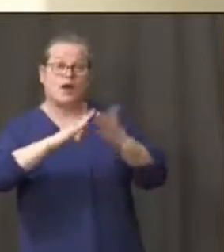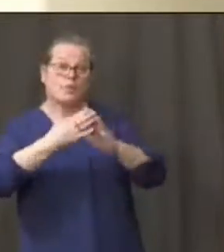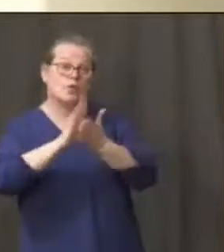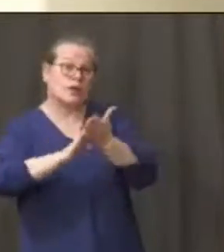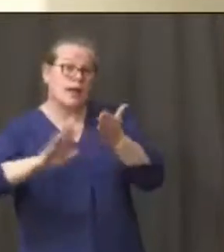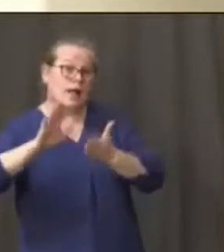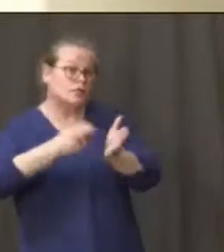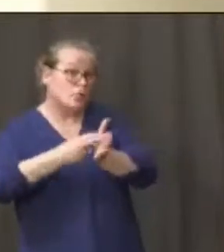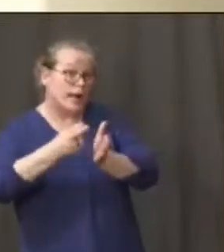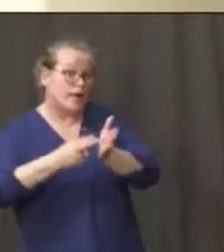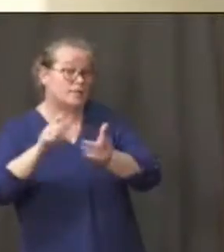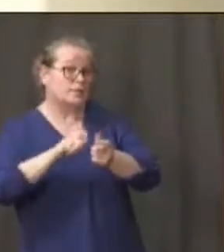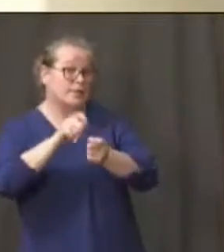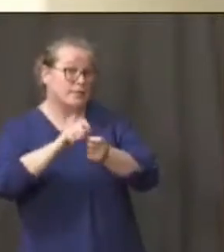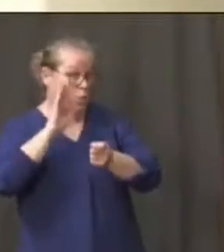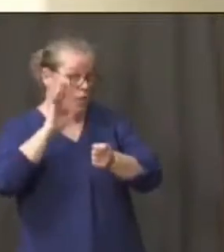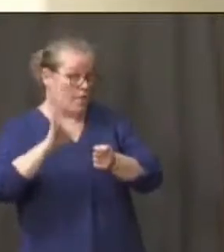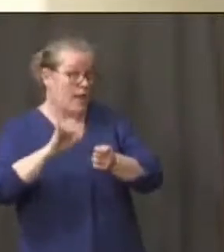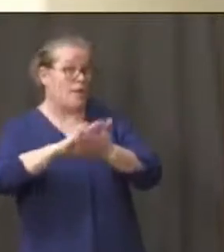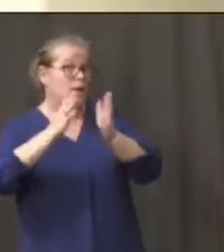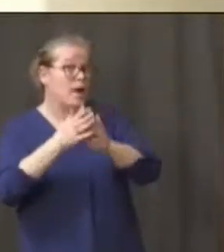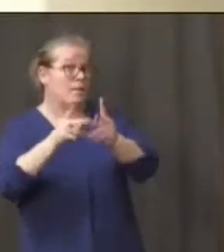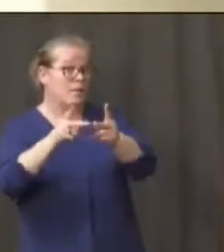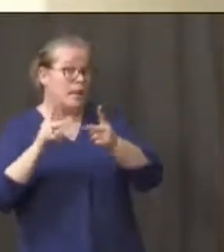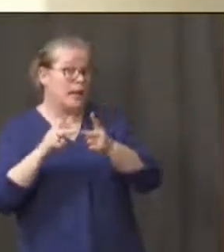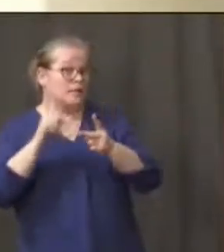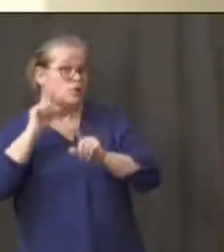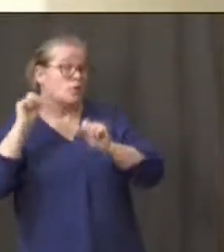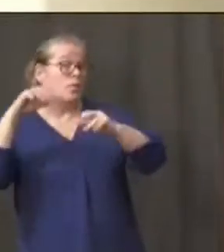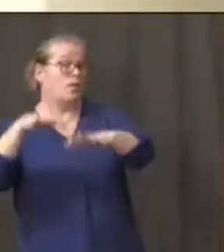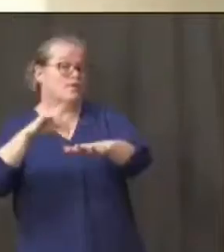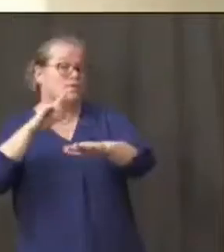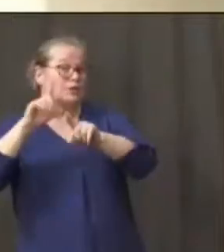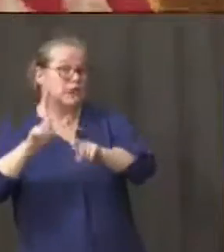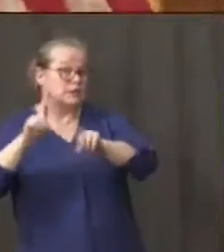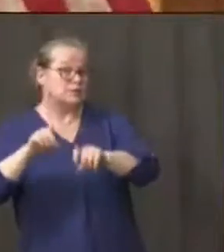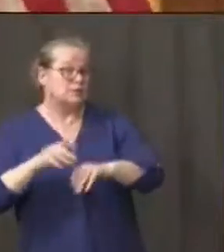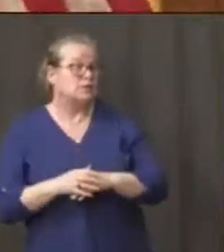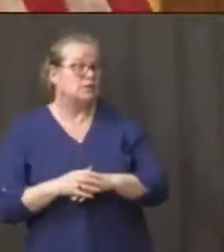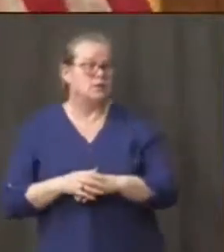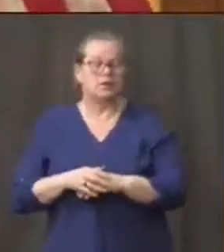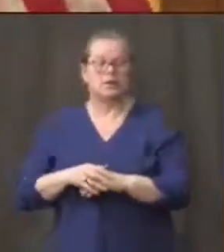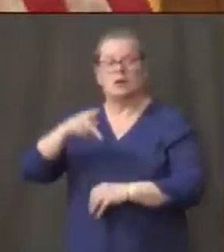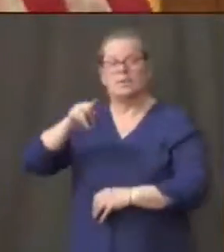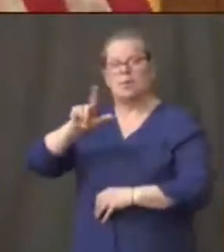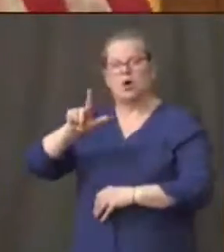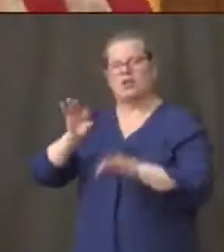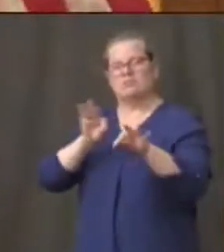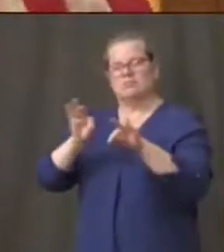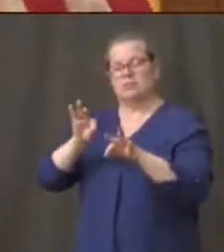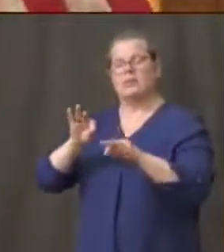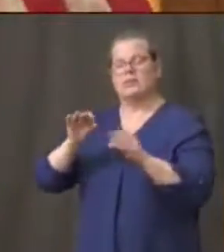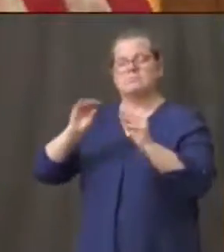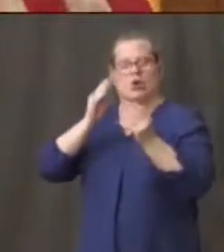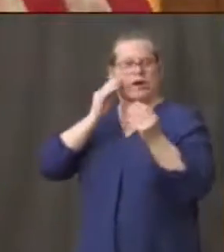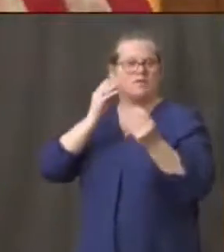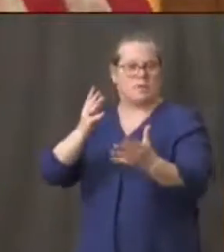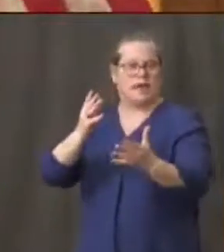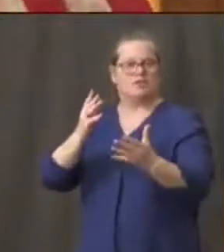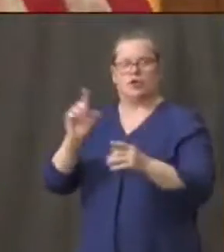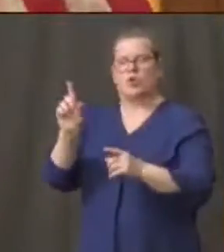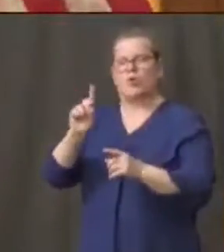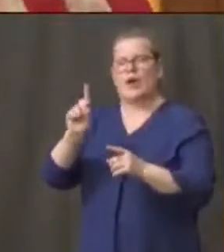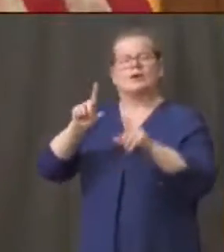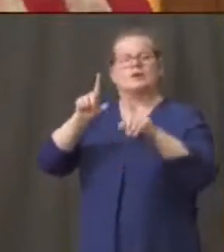in terms of that being a testing site we'll be able to have more information on that uh any particular testing